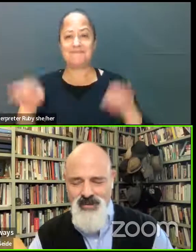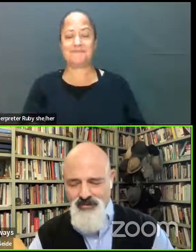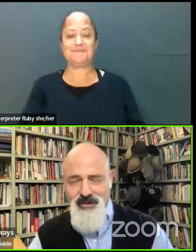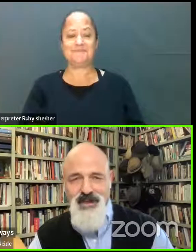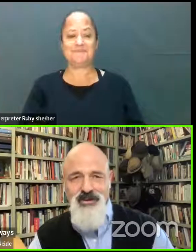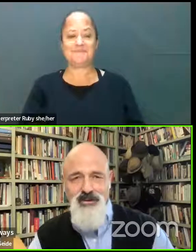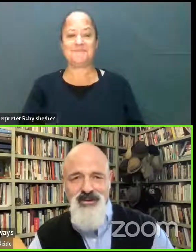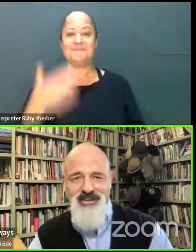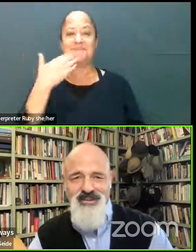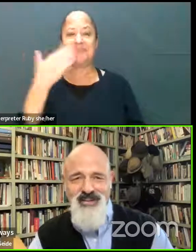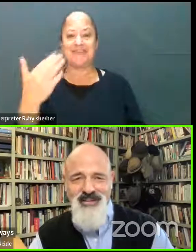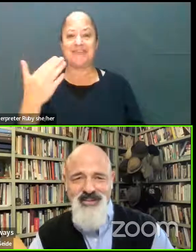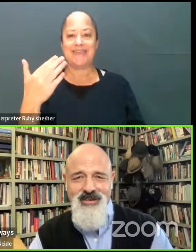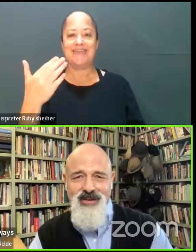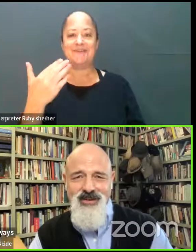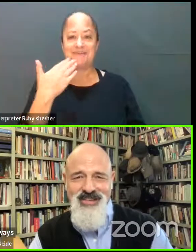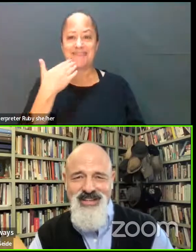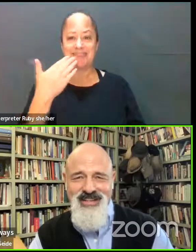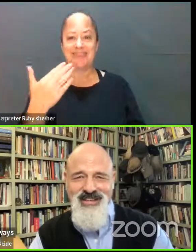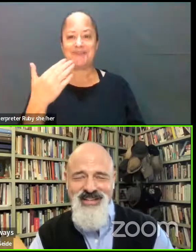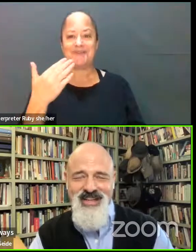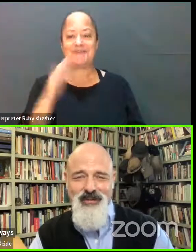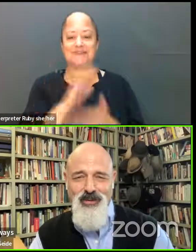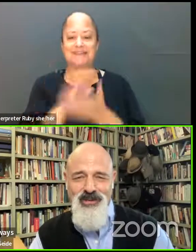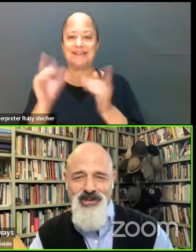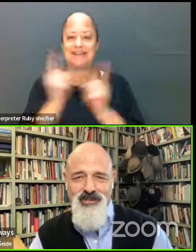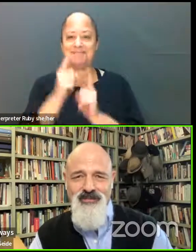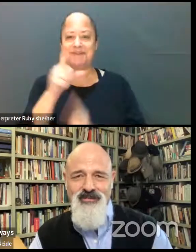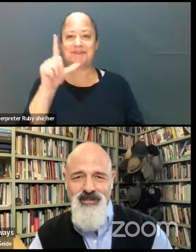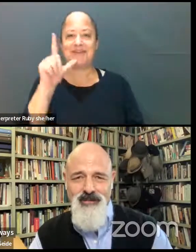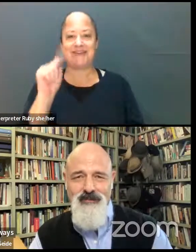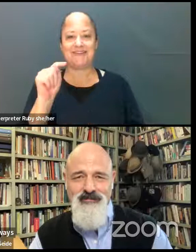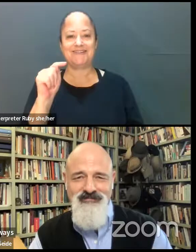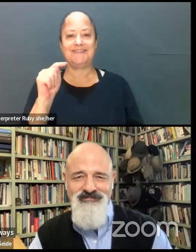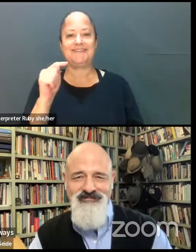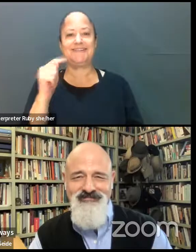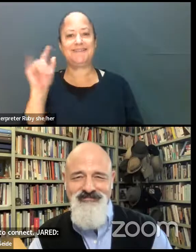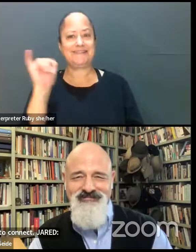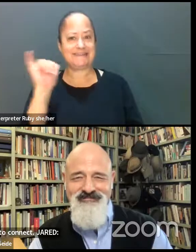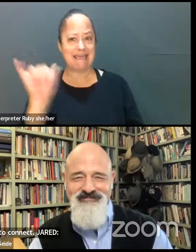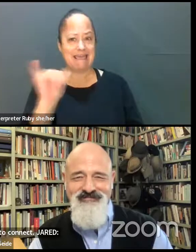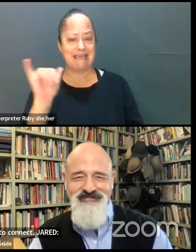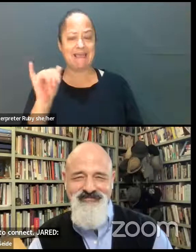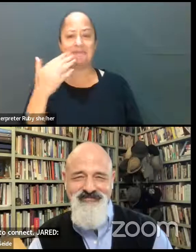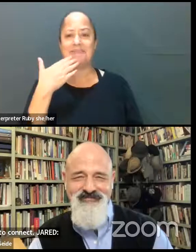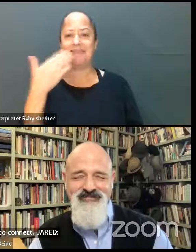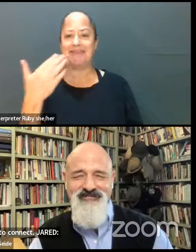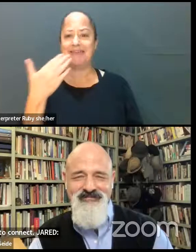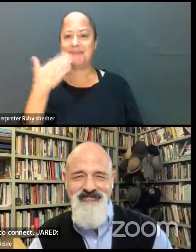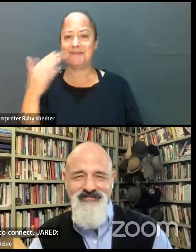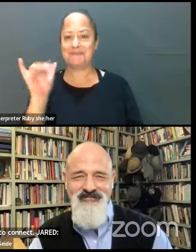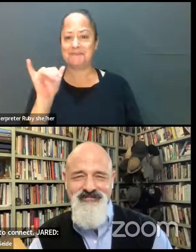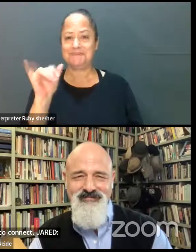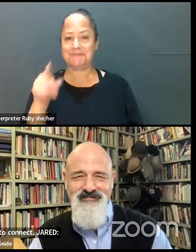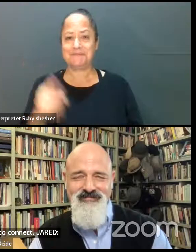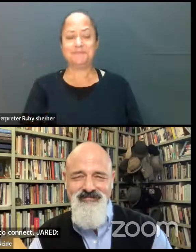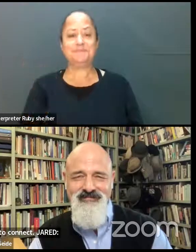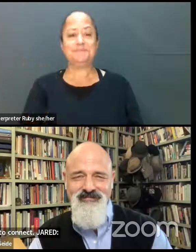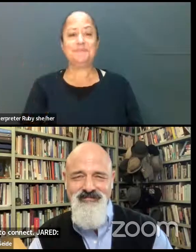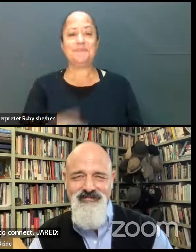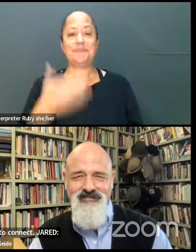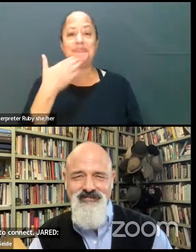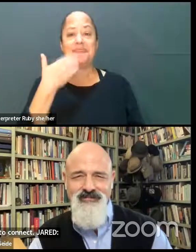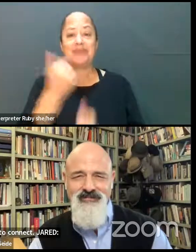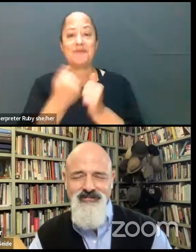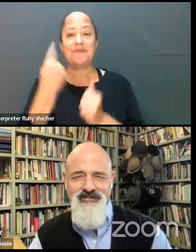Thank you. Thank you for everything you do, Melinda. It's good to meet you, LT. Thank you for what you do. Thank you. You too. And thank you to everybody